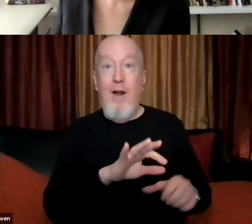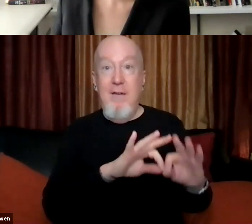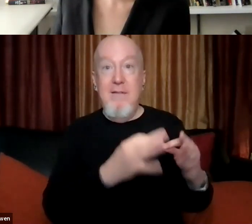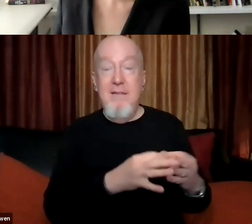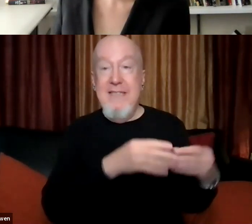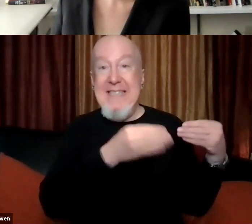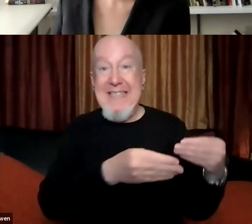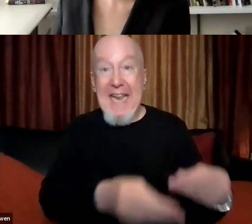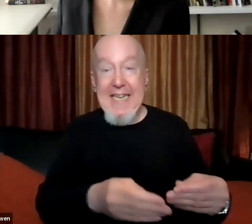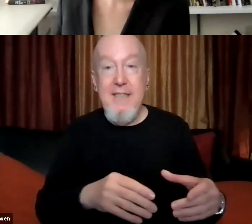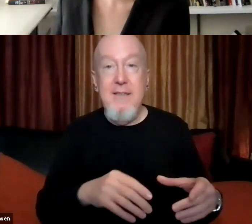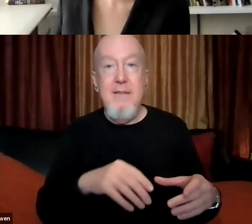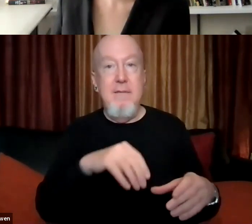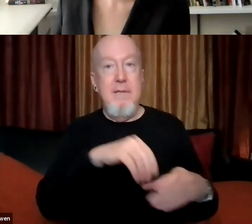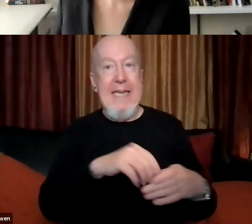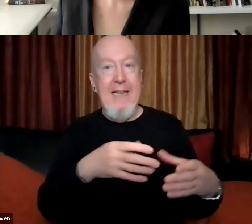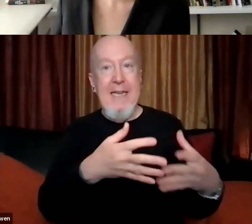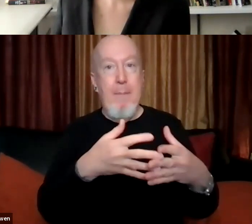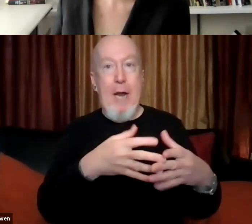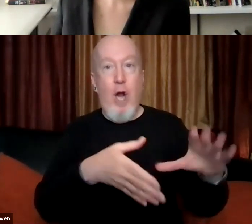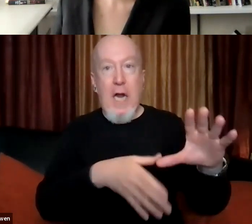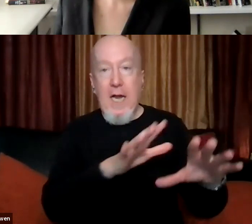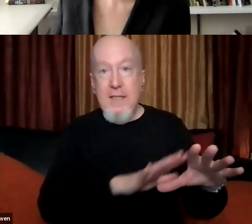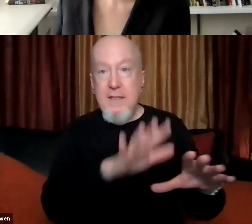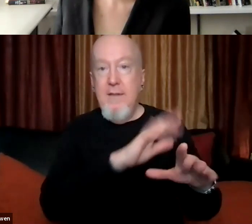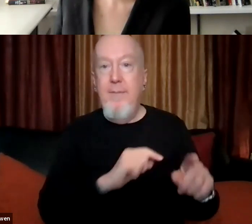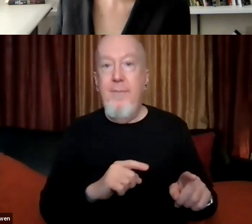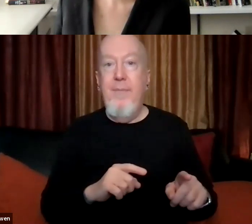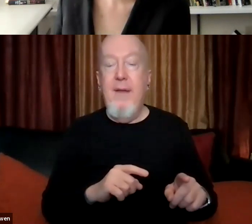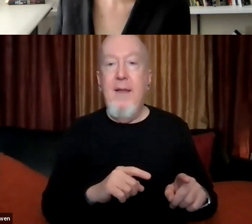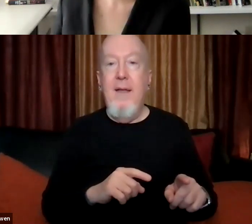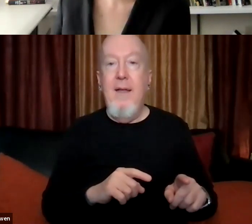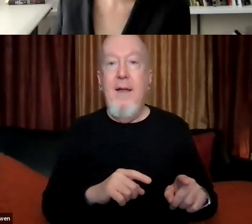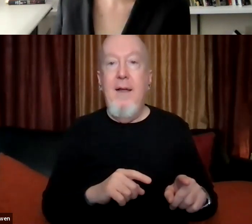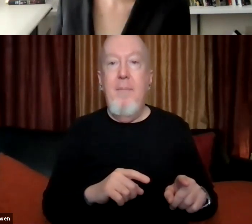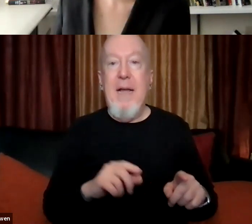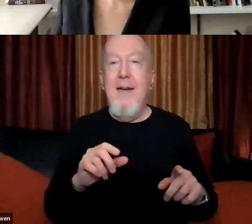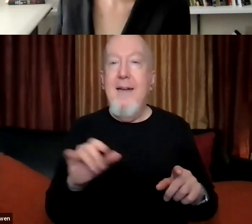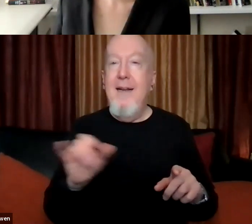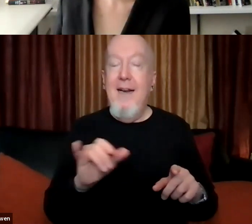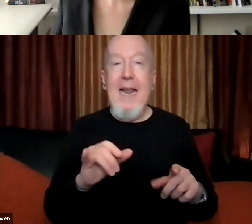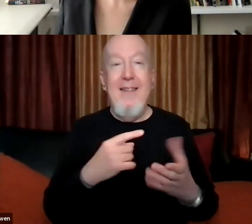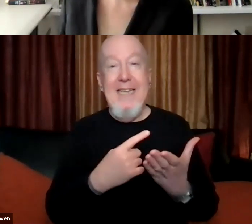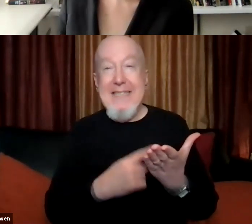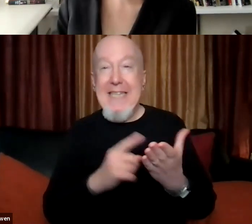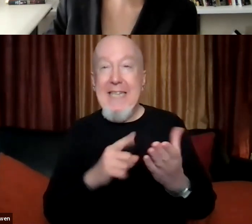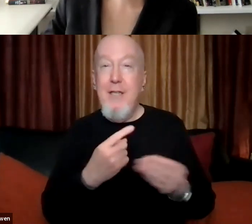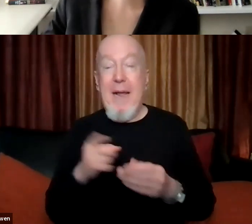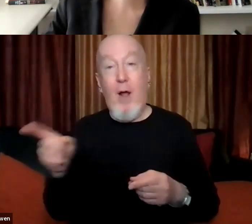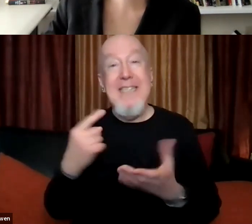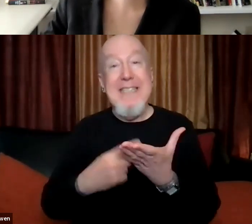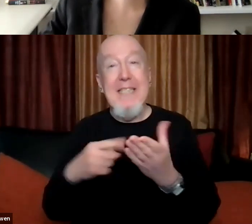the Americas, but not unlike the conversation about monuments, um, the conversation about reparations,